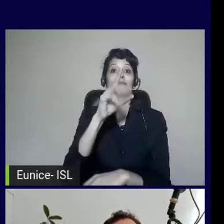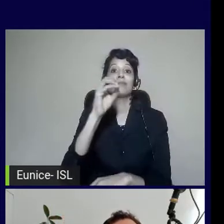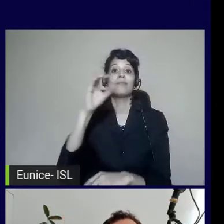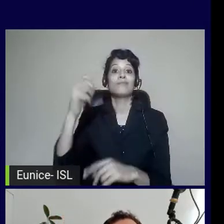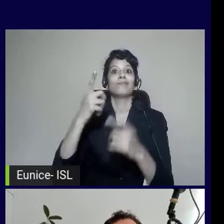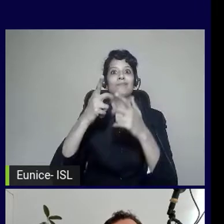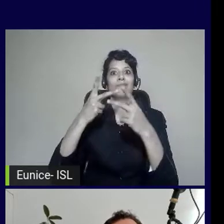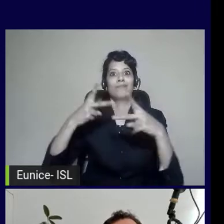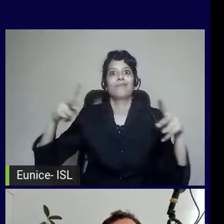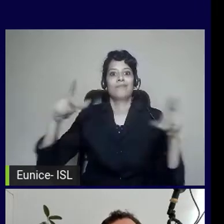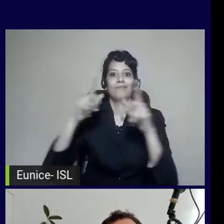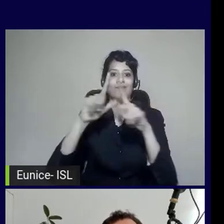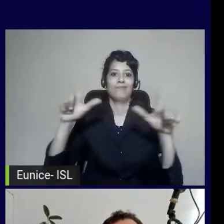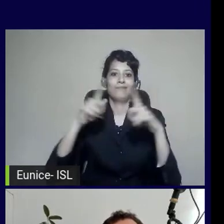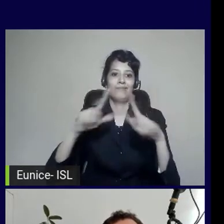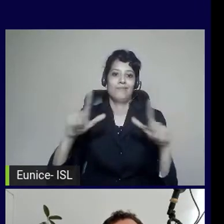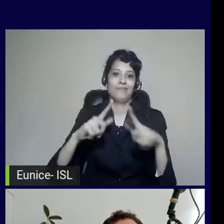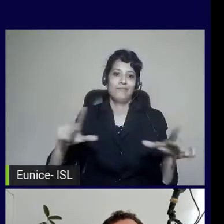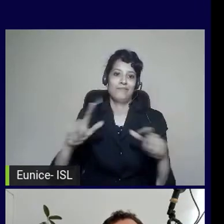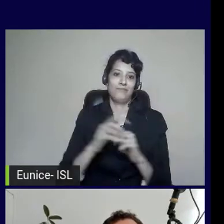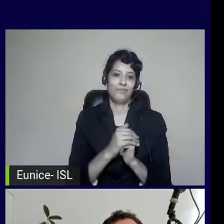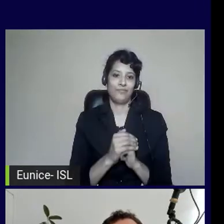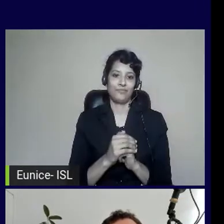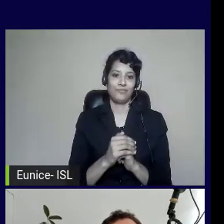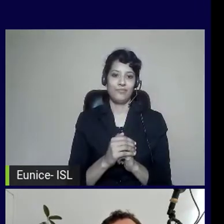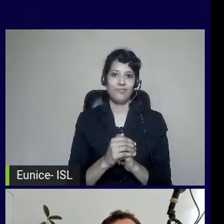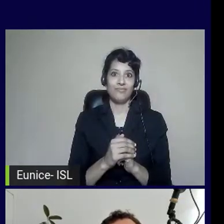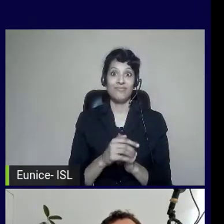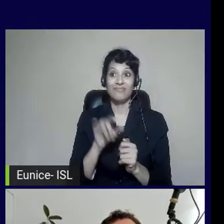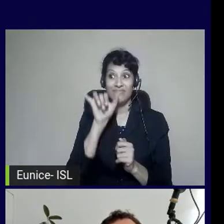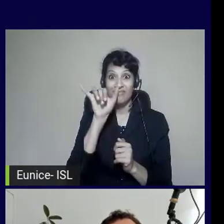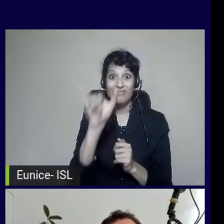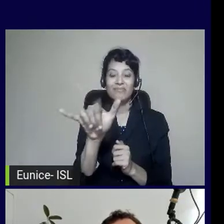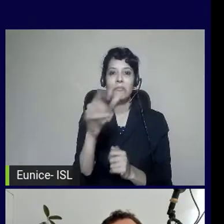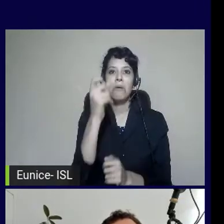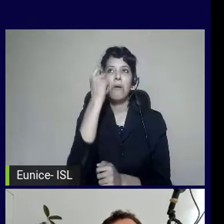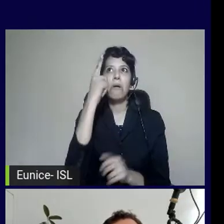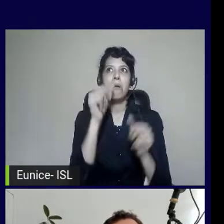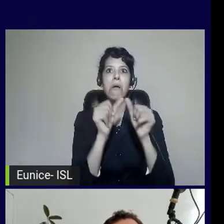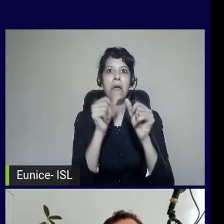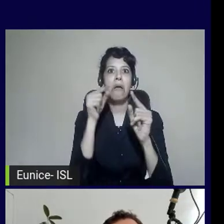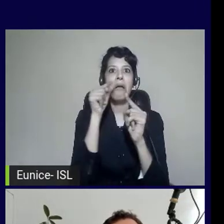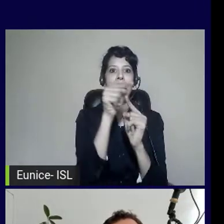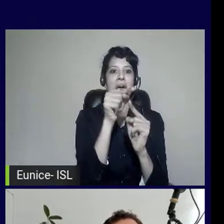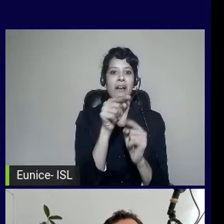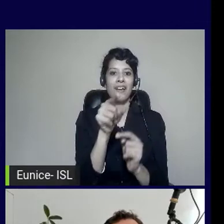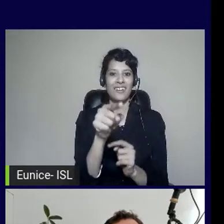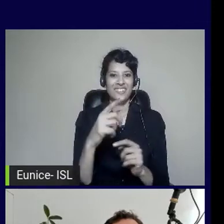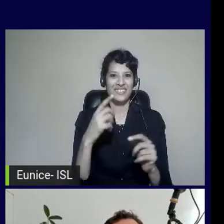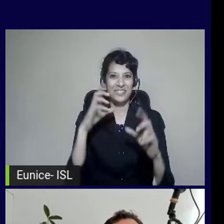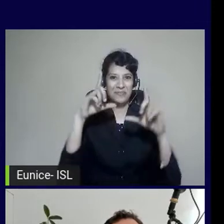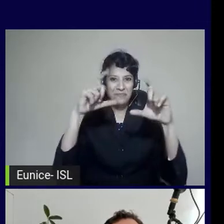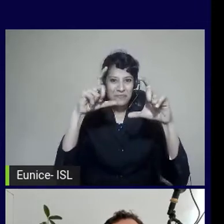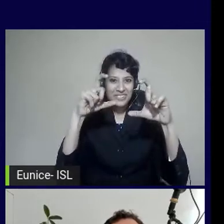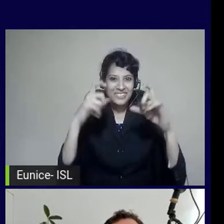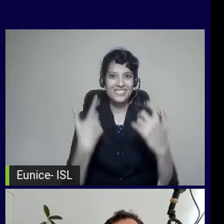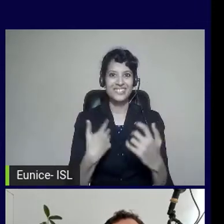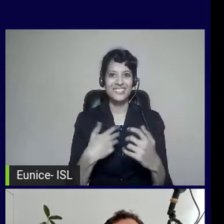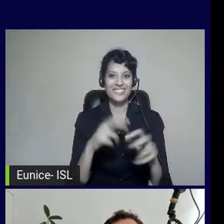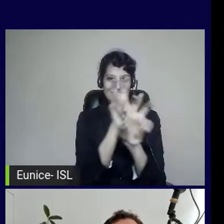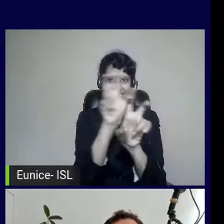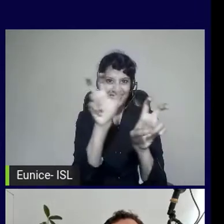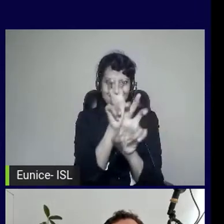And once you have that, also, you understand the power of AI. Now you can take computer vision. You can scan your pictures. And you can create alt tag